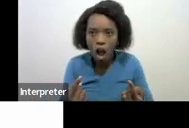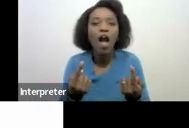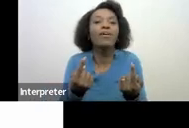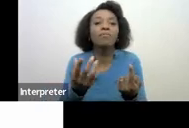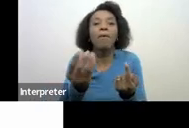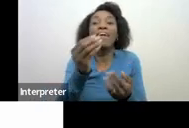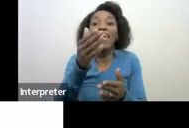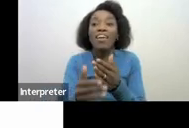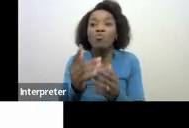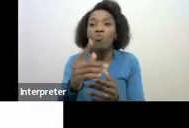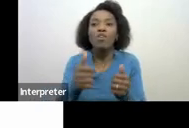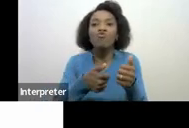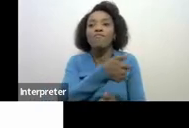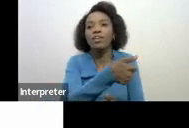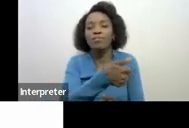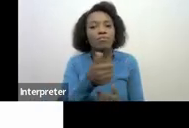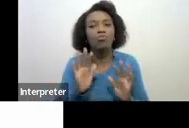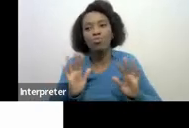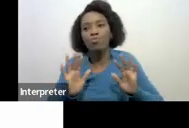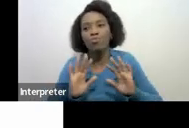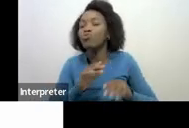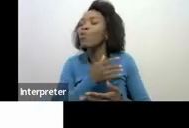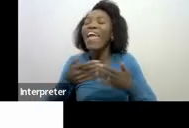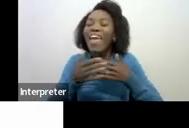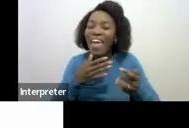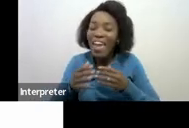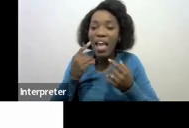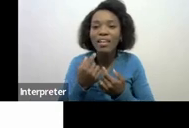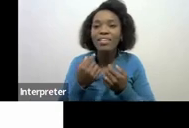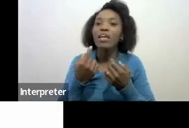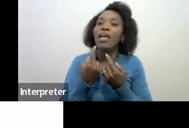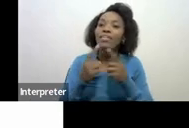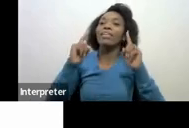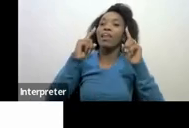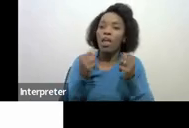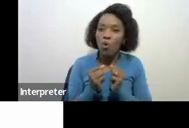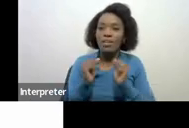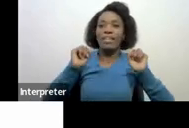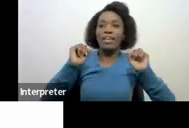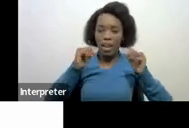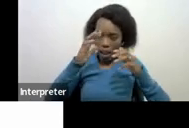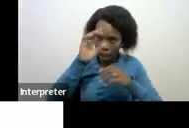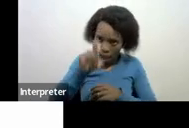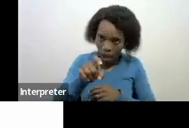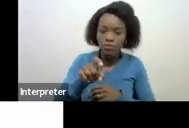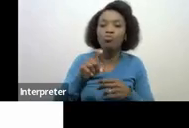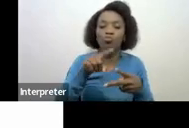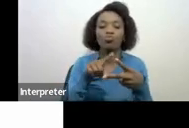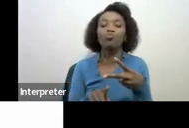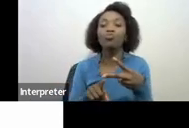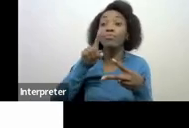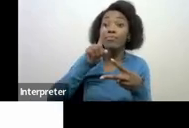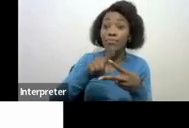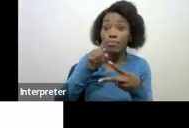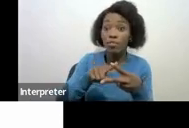so at the end of the day whatever declaration that you are bringing to us must either do two things it must reduce